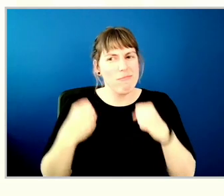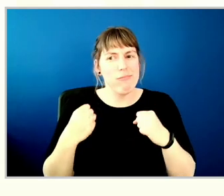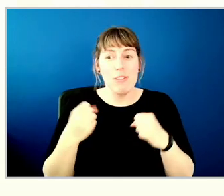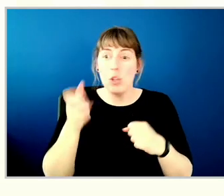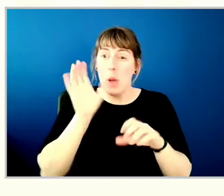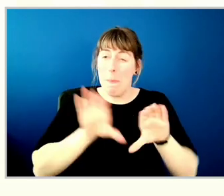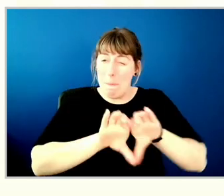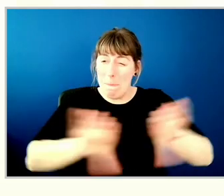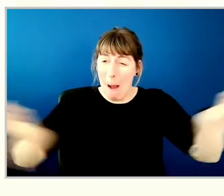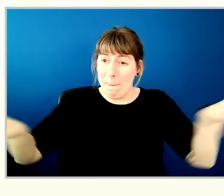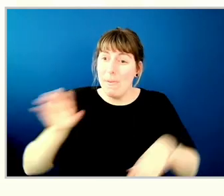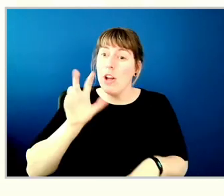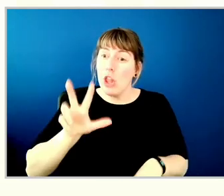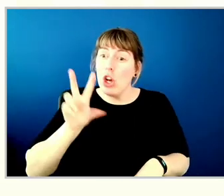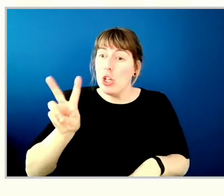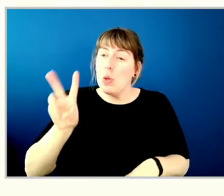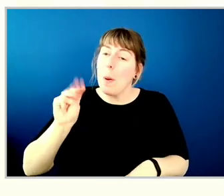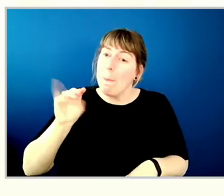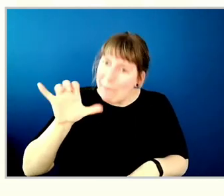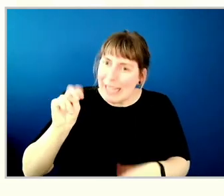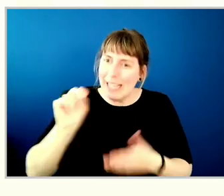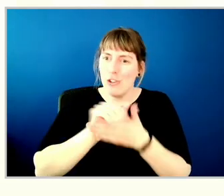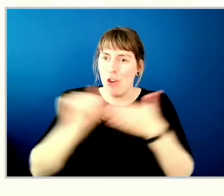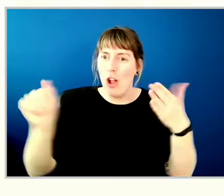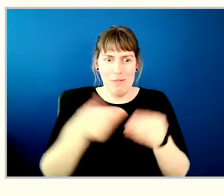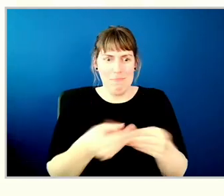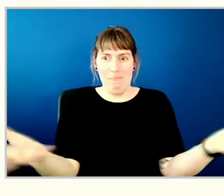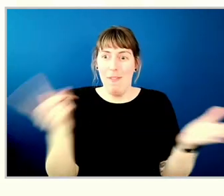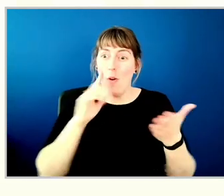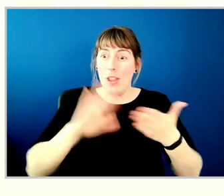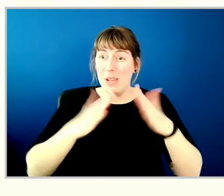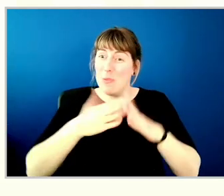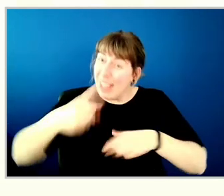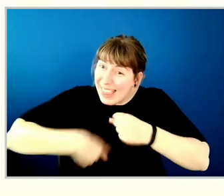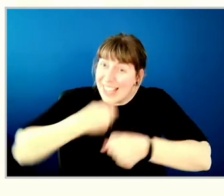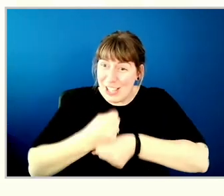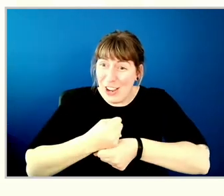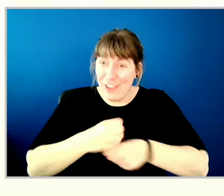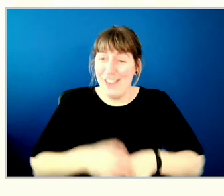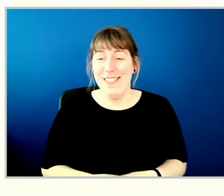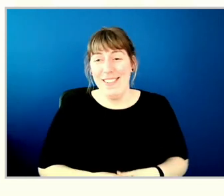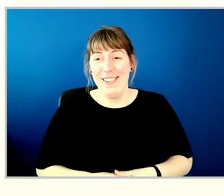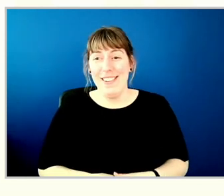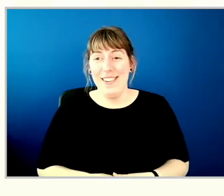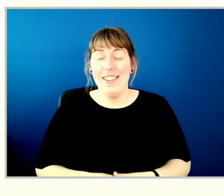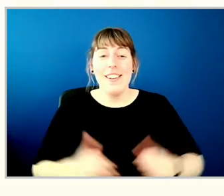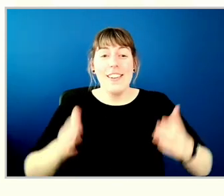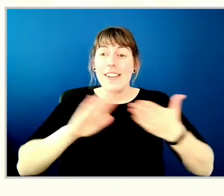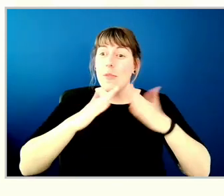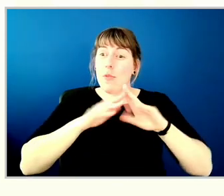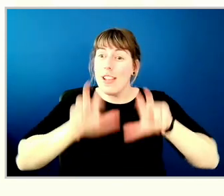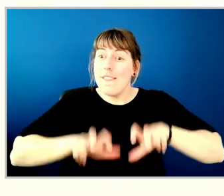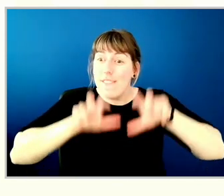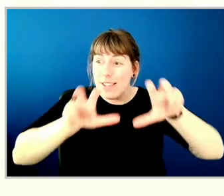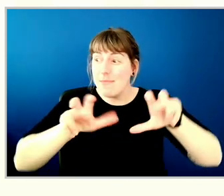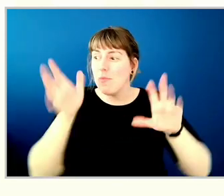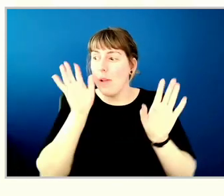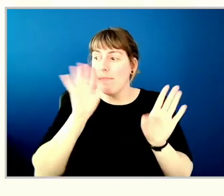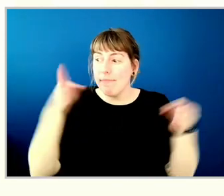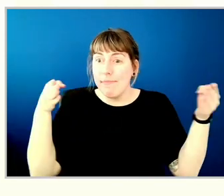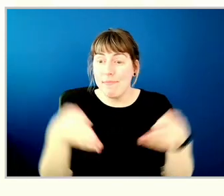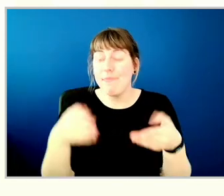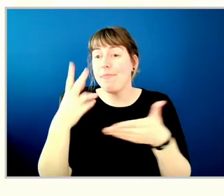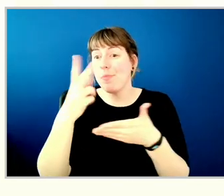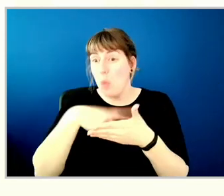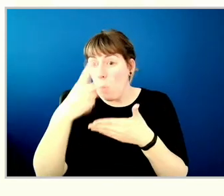million back to members and community this year alone. And community investments will be targeting programs in